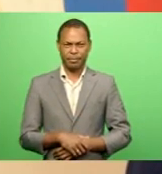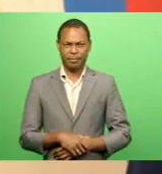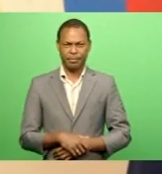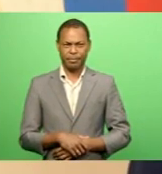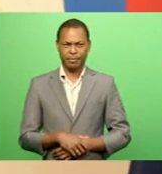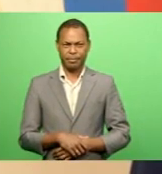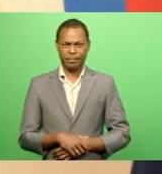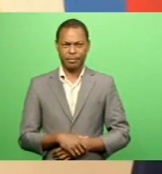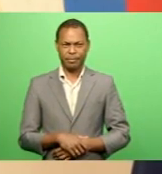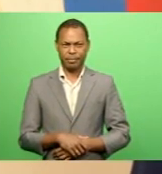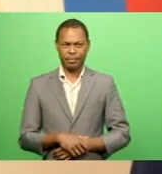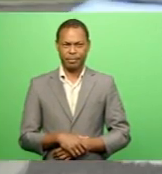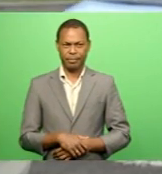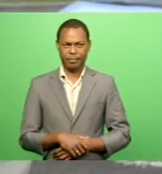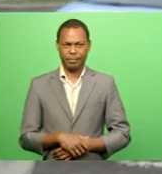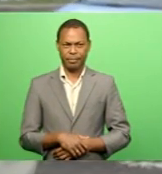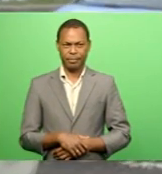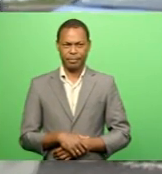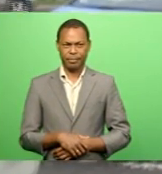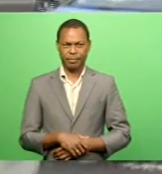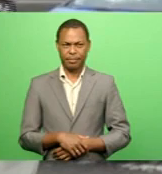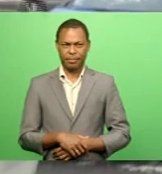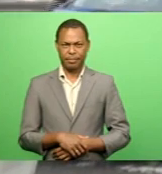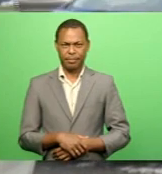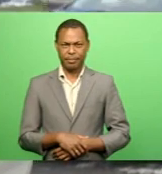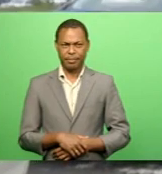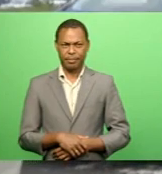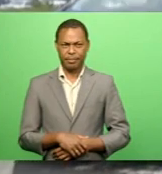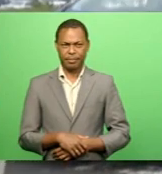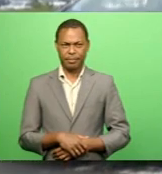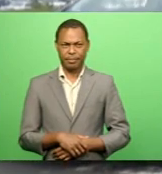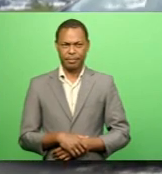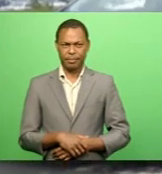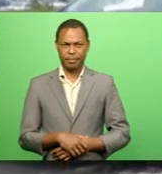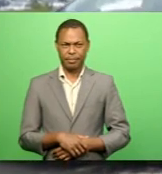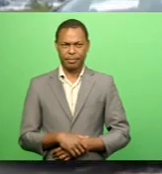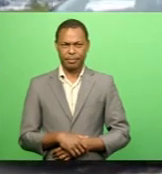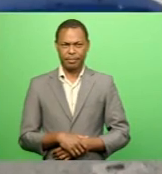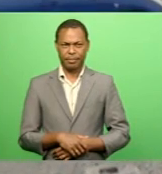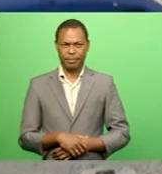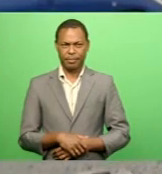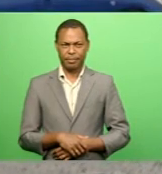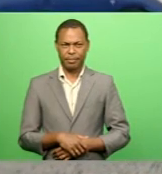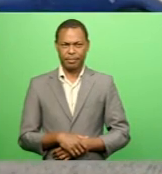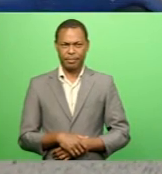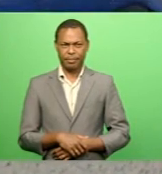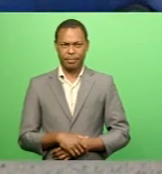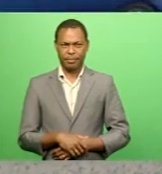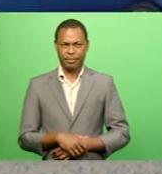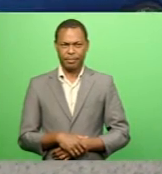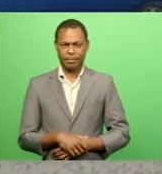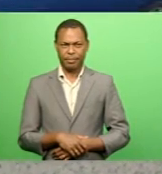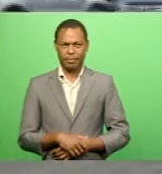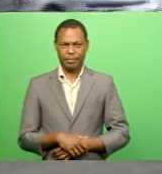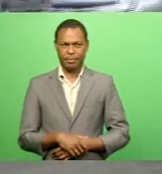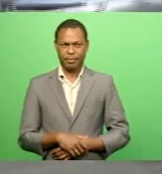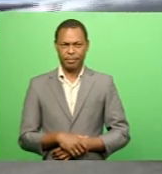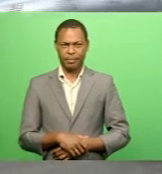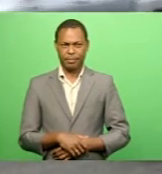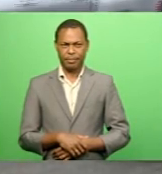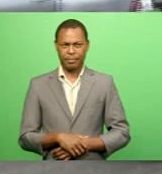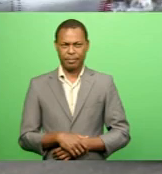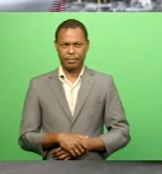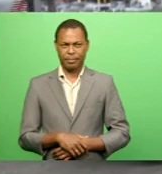Which in some cases are true However, there are unfortunate incidents Where the child